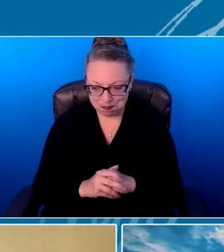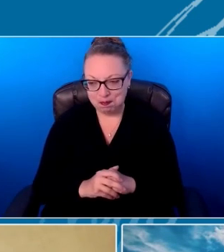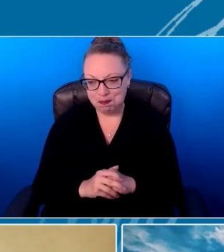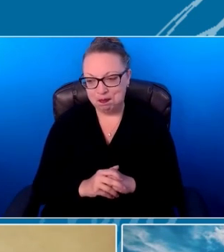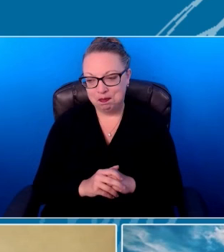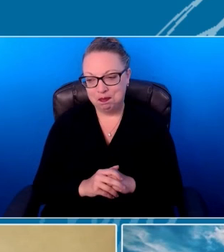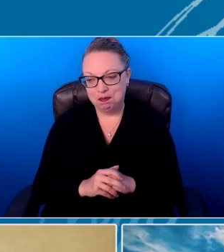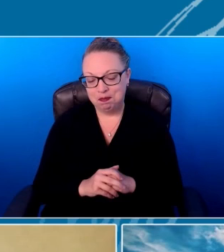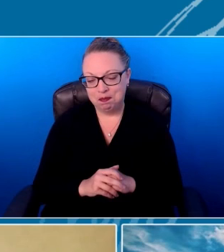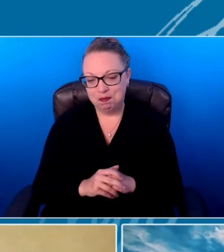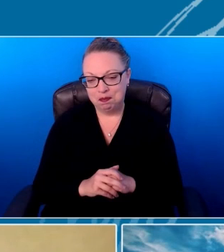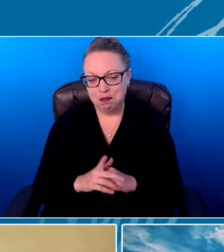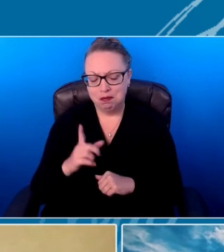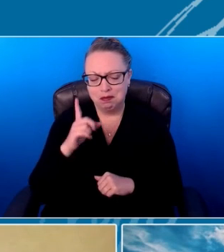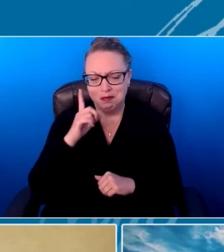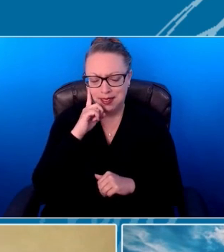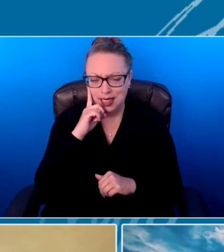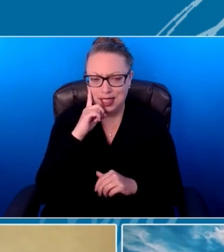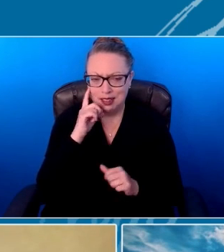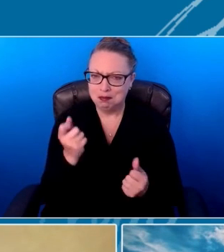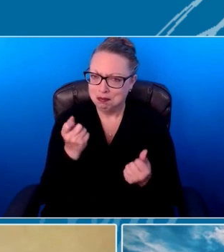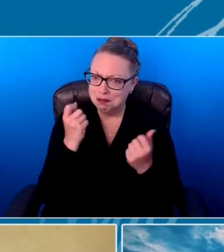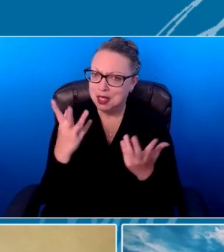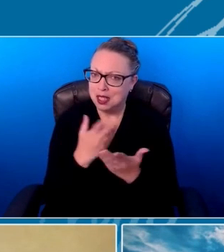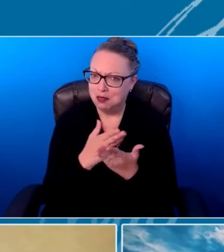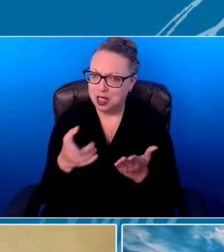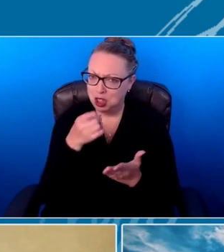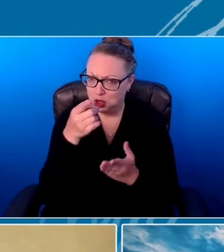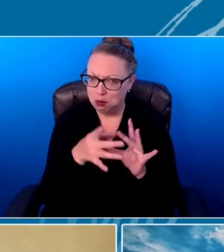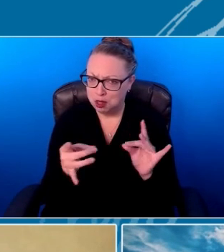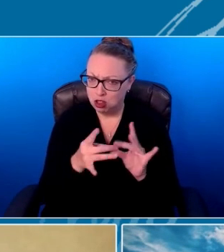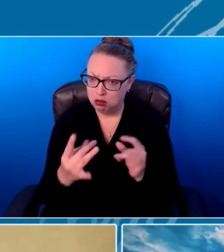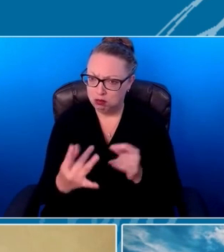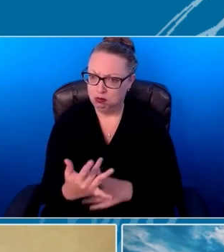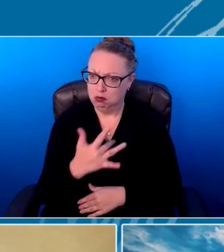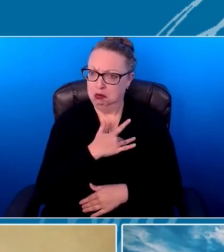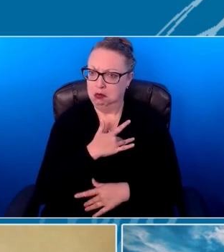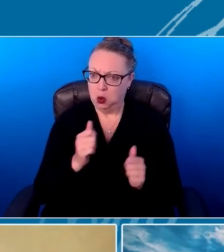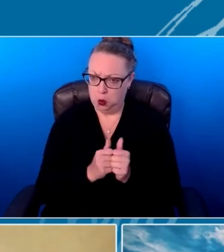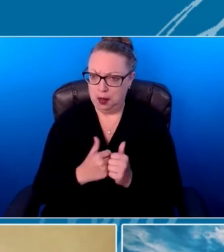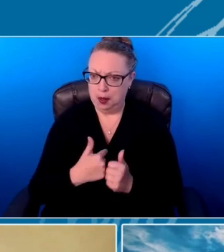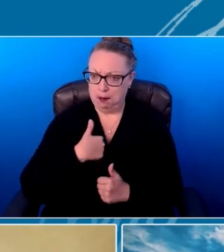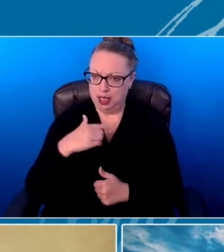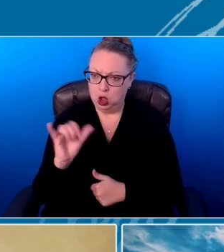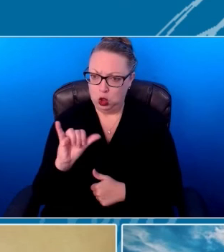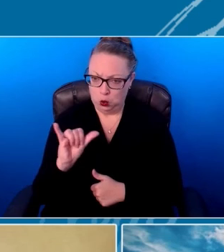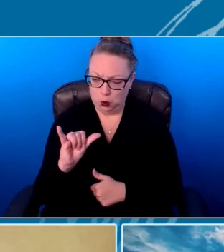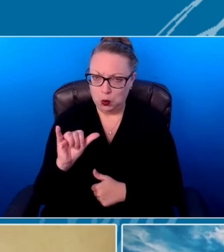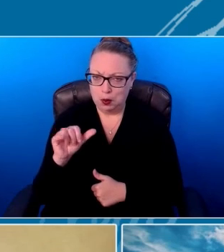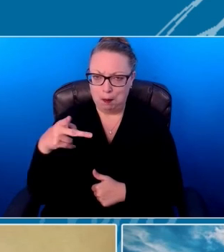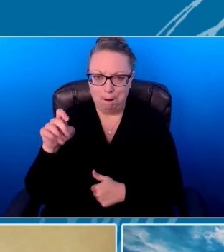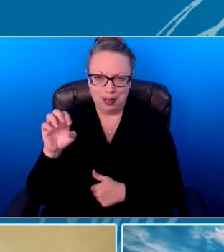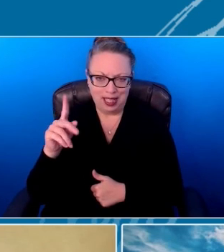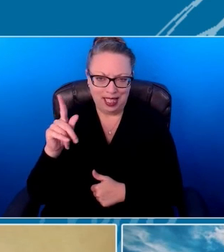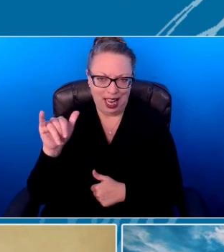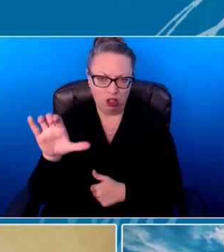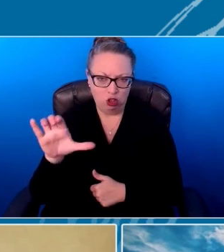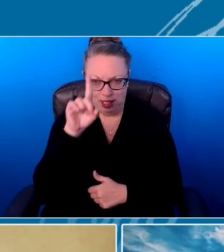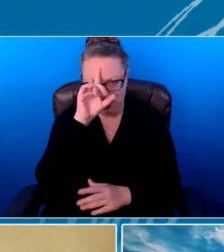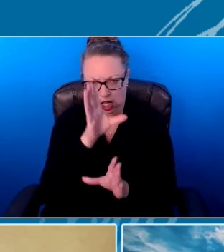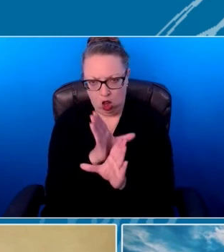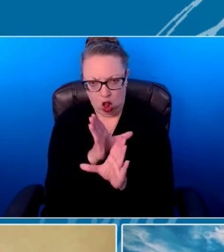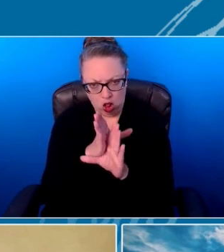You know, I think a lot of the things that you mentioned obviously resonate with me as well as a pediatric psychologist. And it's nice to see